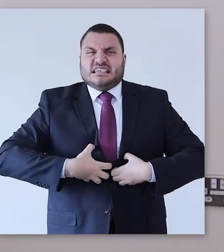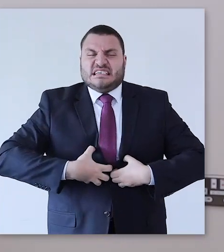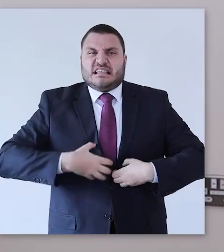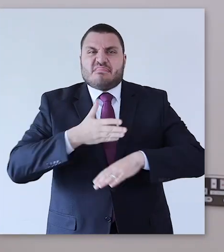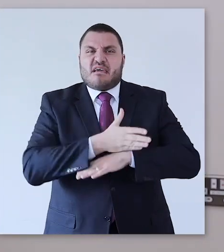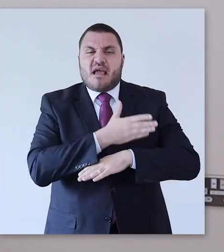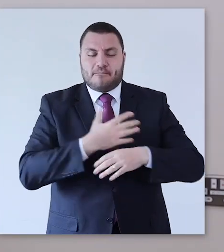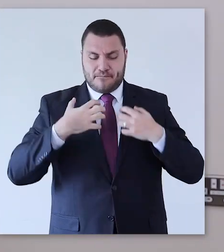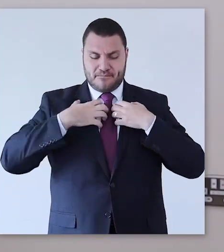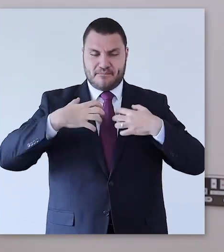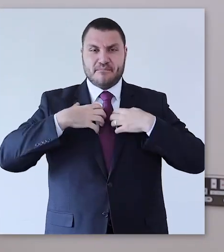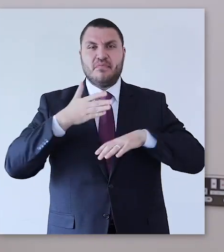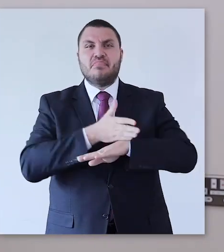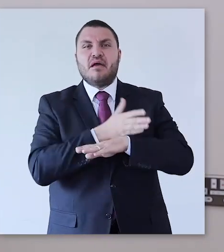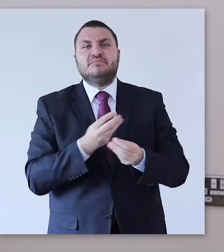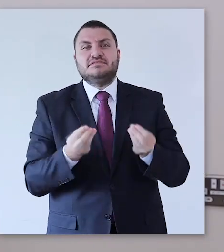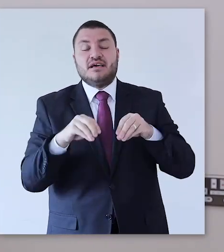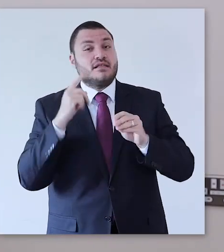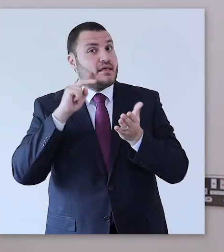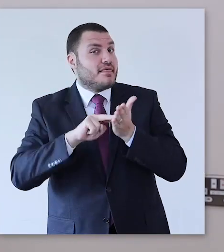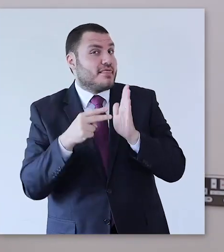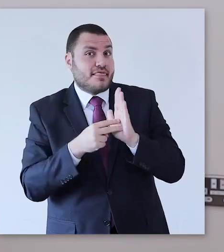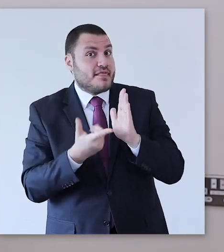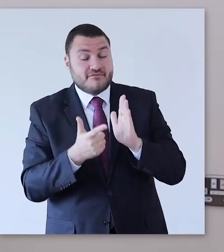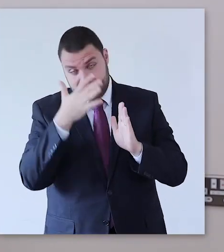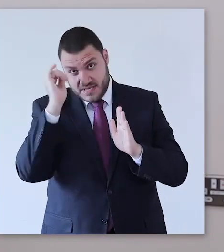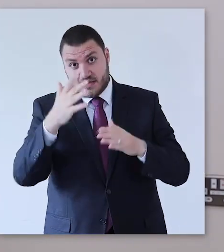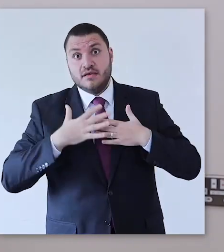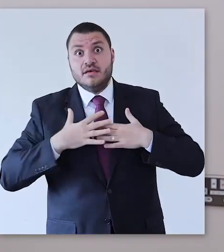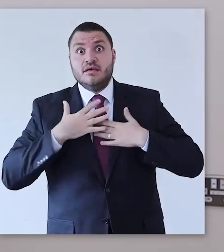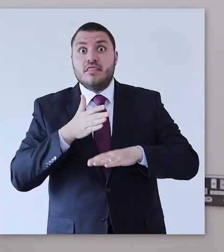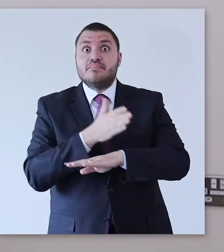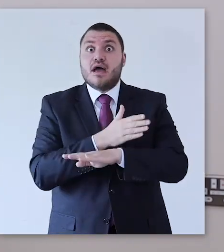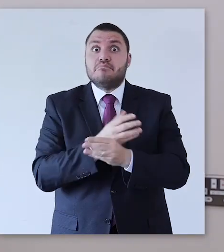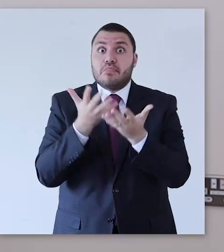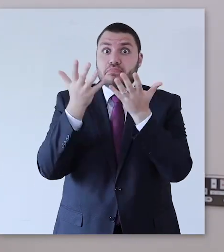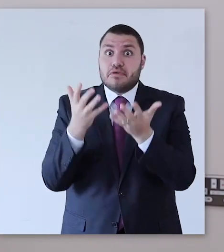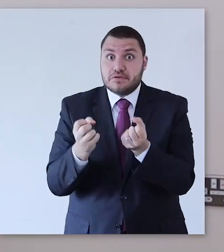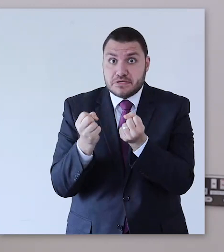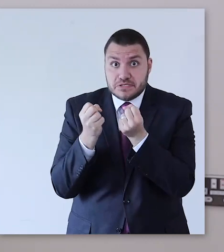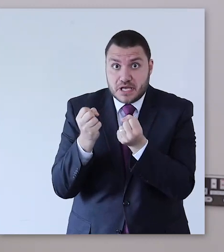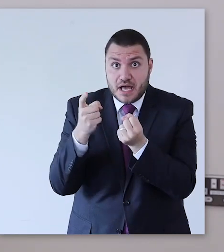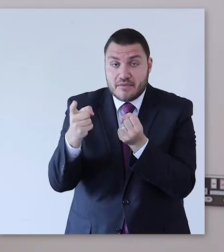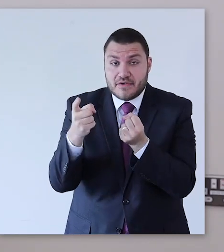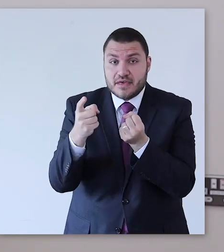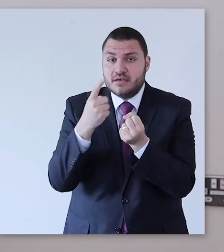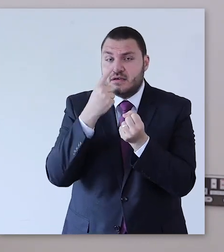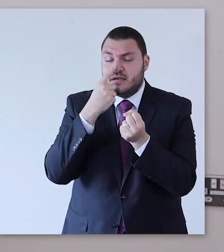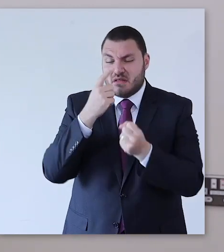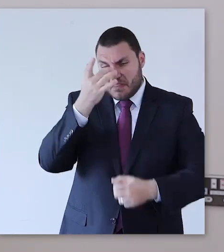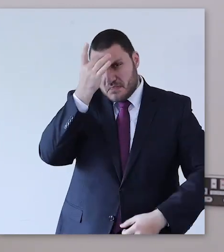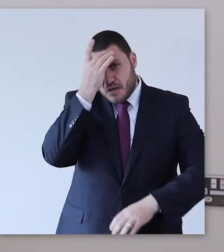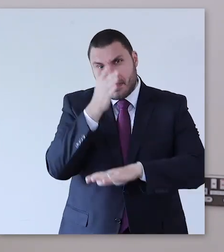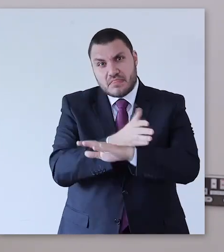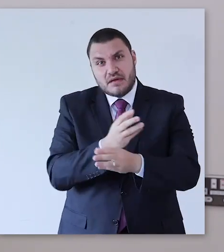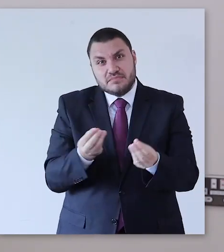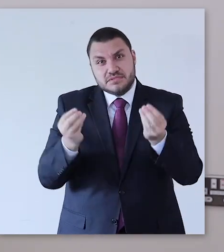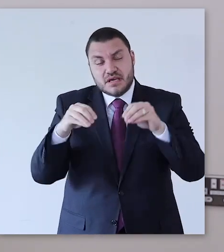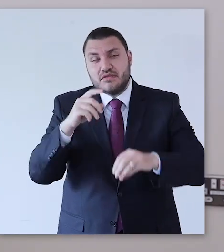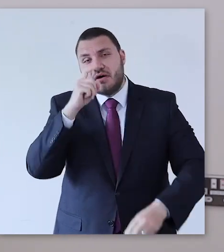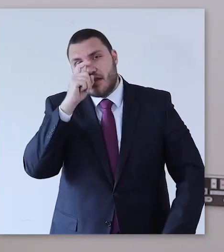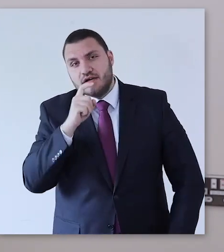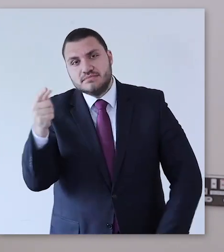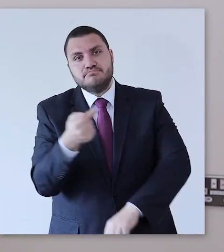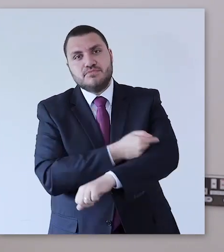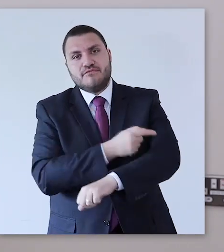symptoms it's most likely due to other respiratory viruses like influenza or other respiratory viruses.